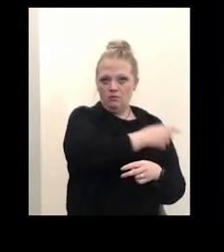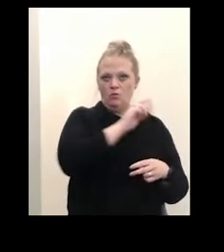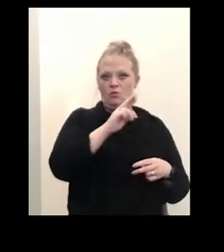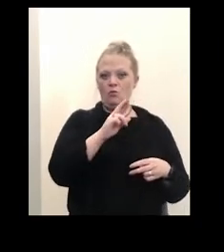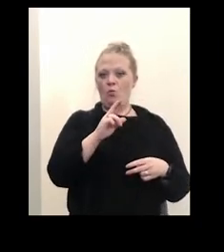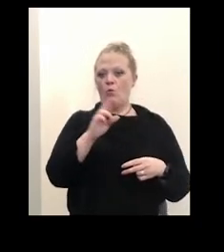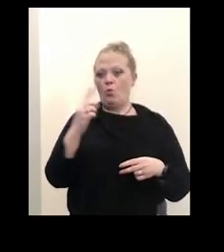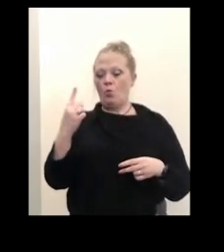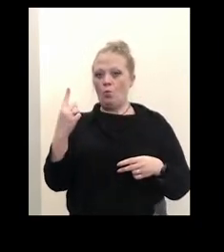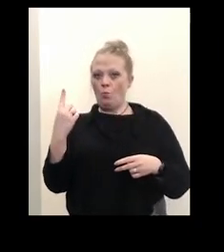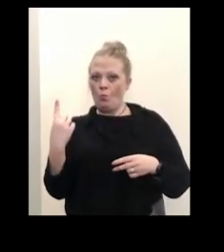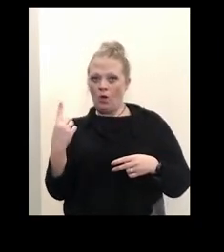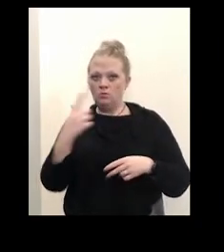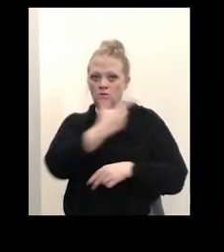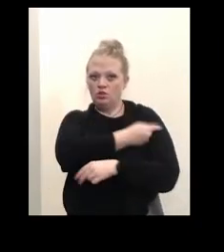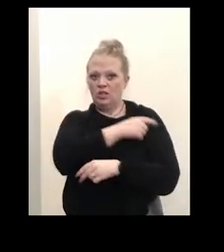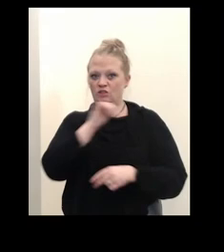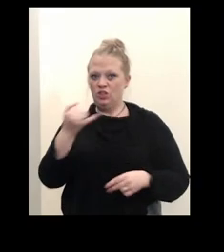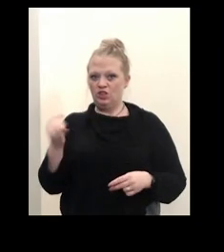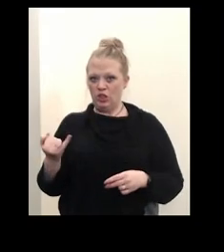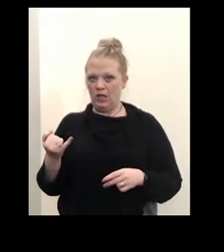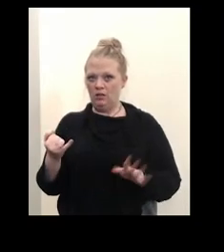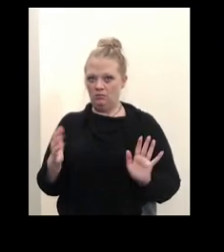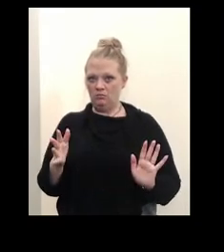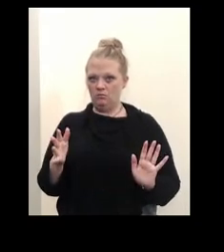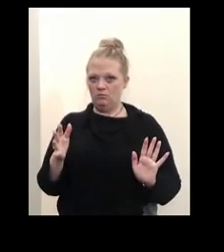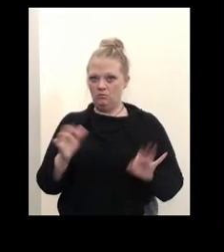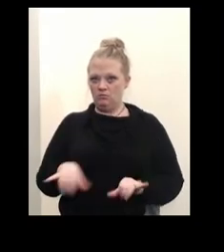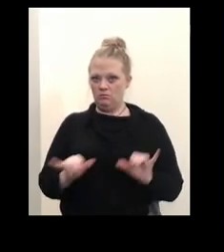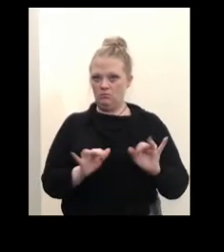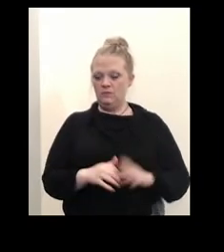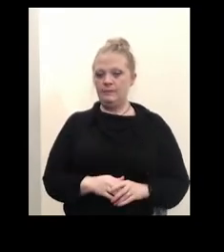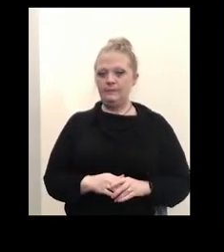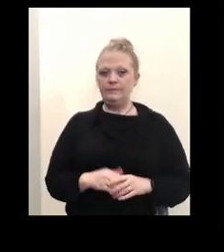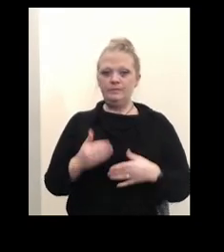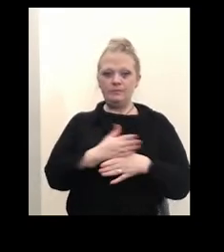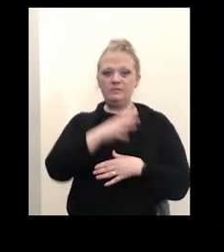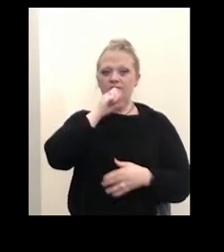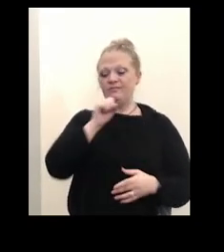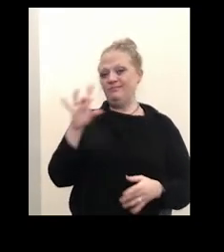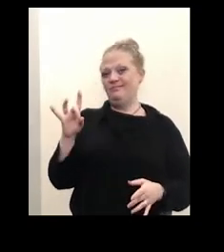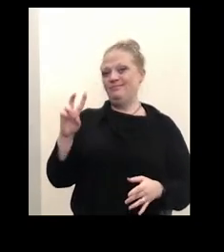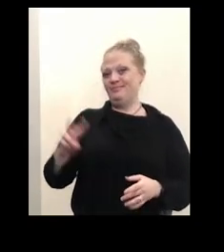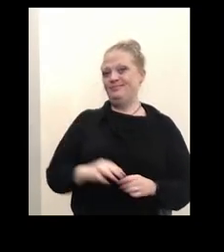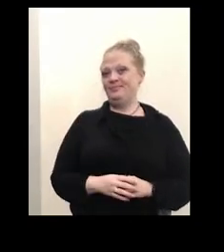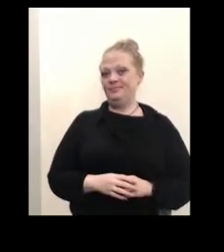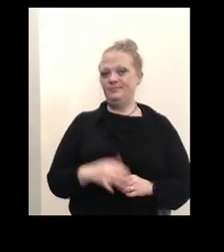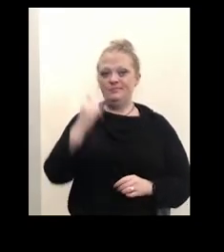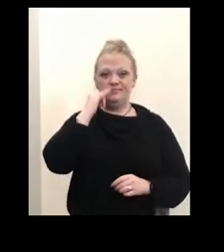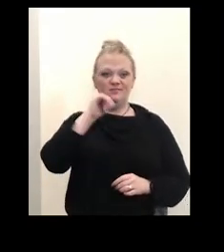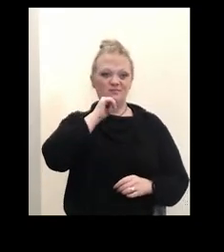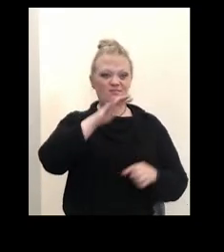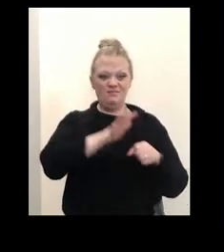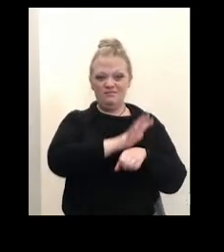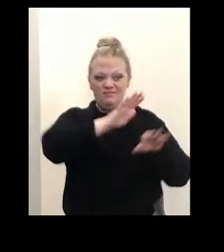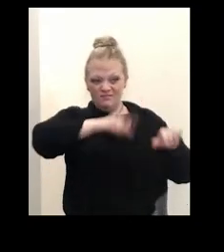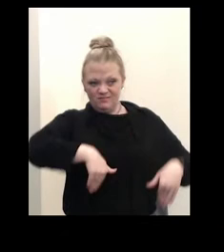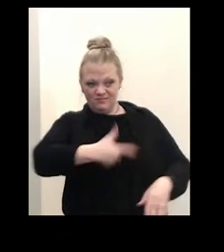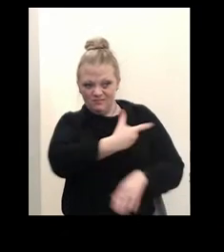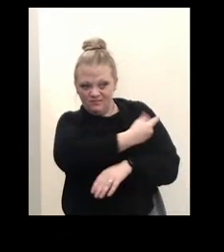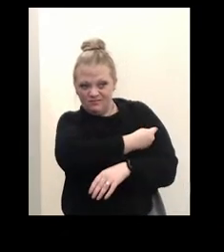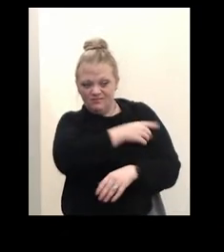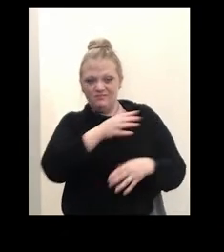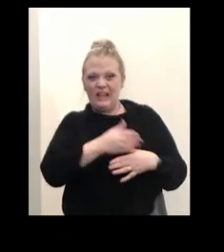That may change in the future, but it's still the older standard. The average age was 82. For those who were not fully vaccinated, the average age is 71.